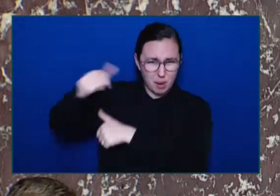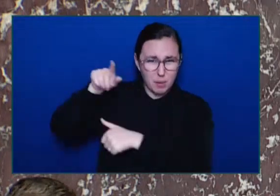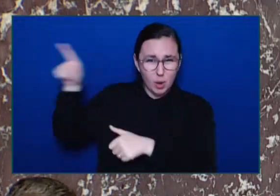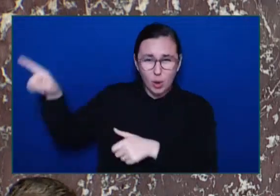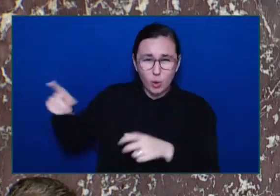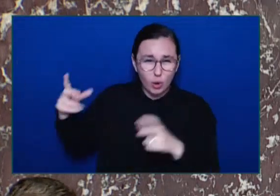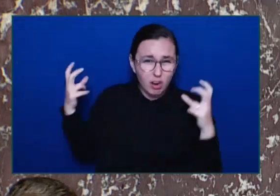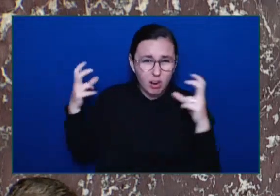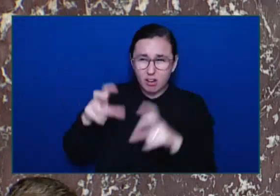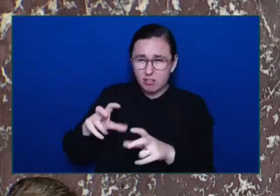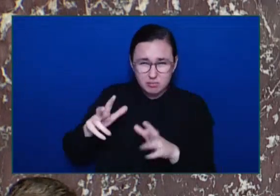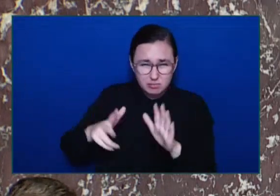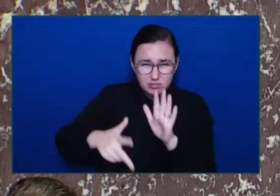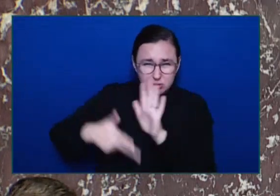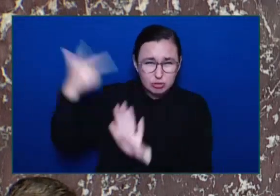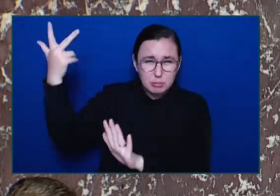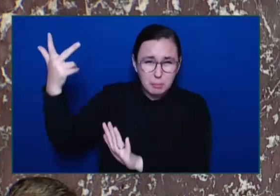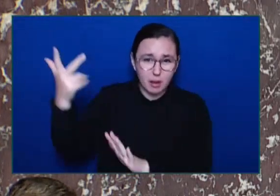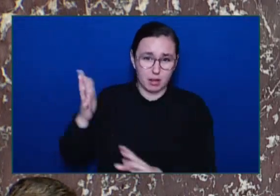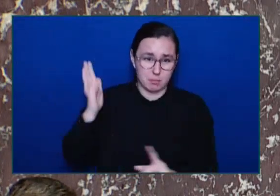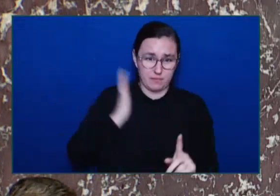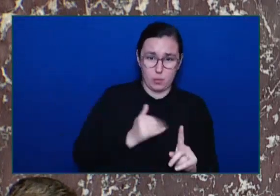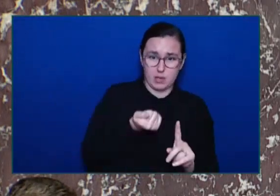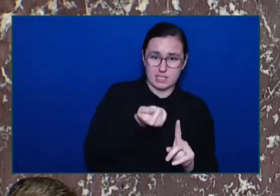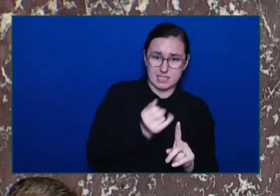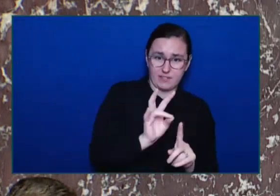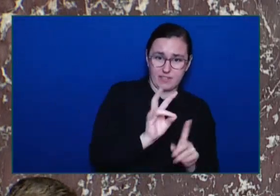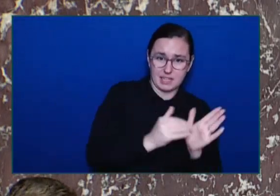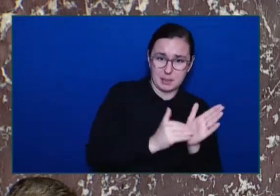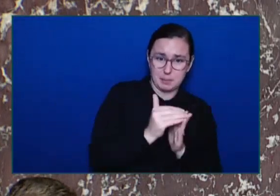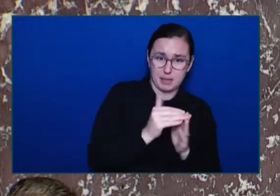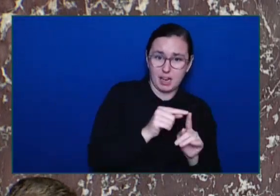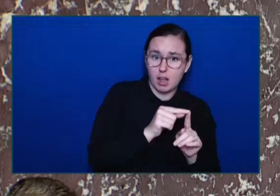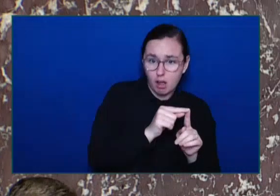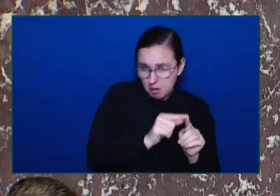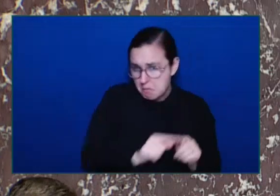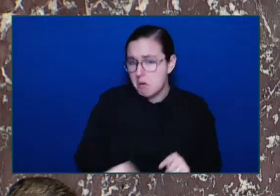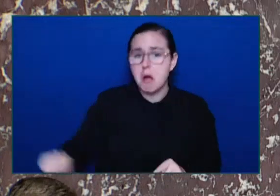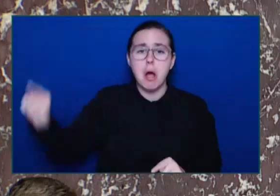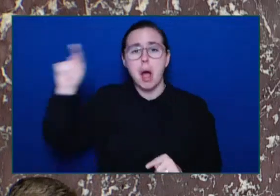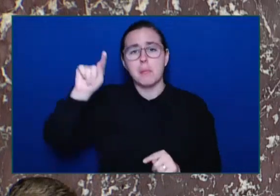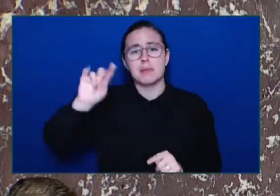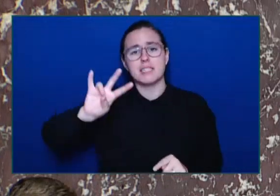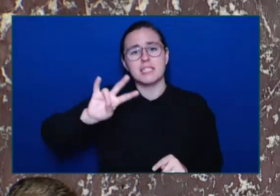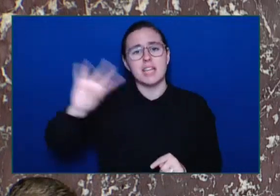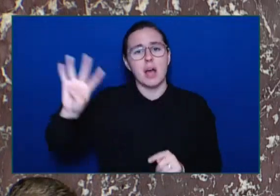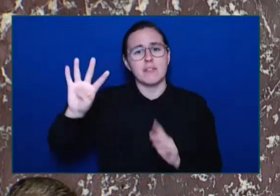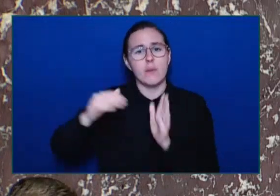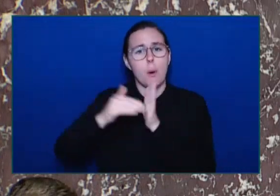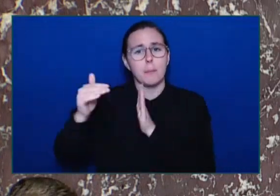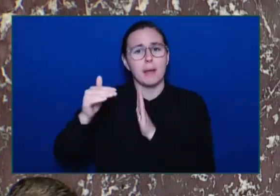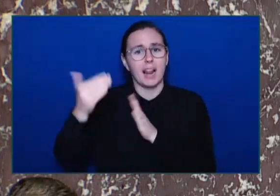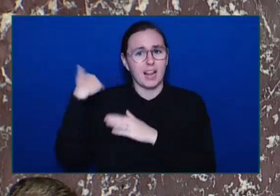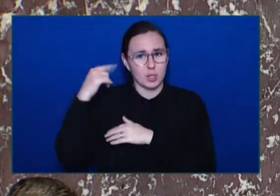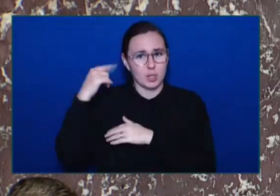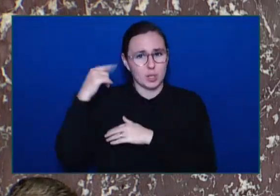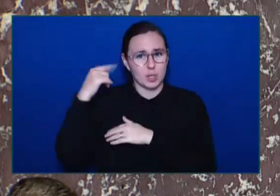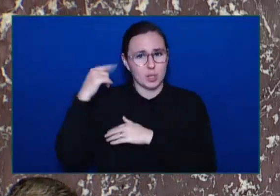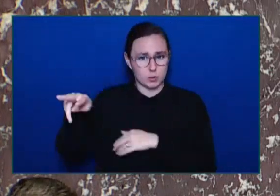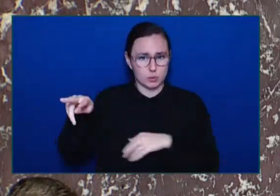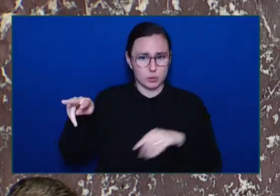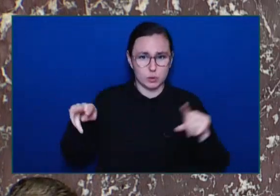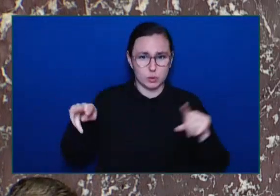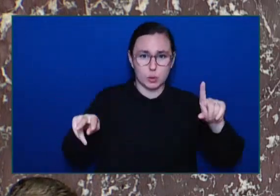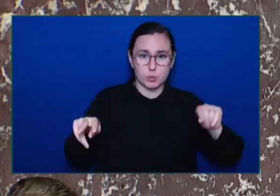74 million in 2022 In fact, from 2020 to 2022 Mainly the time that he was the minister Went from